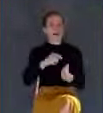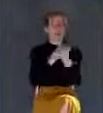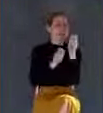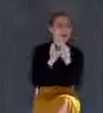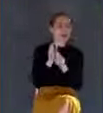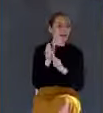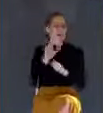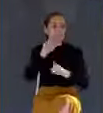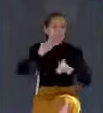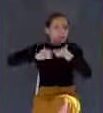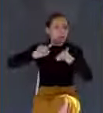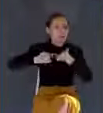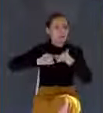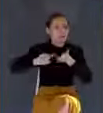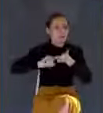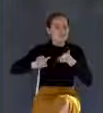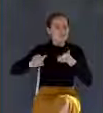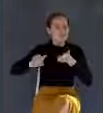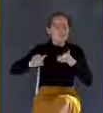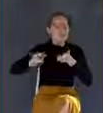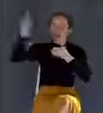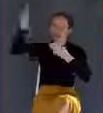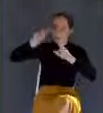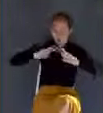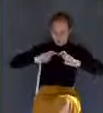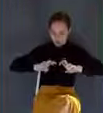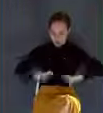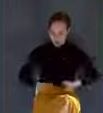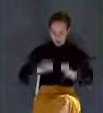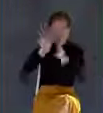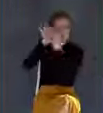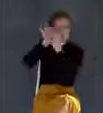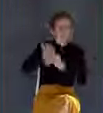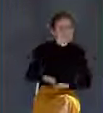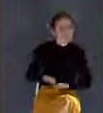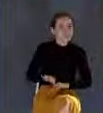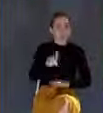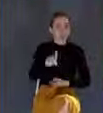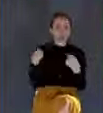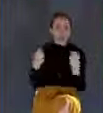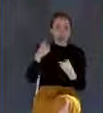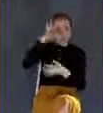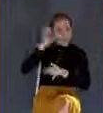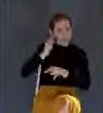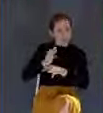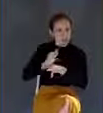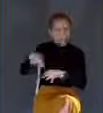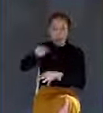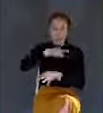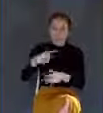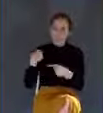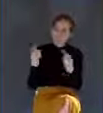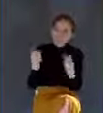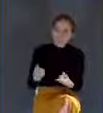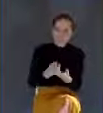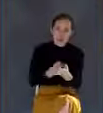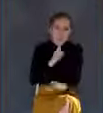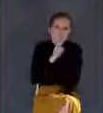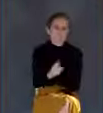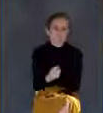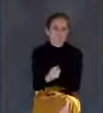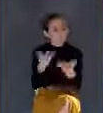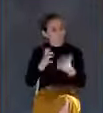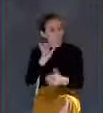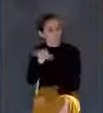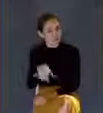because you've been faithful, you've been true. Now, might say, well, now, wait a minute, preacher. Jesus is talking to his disciples